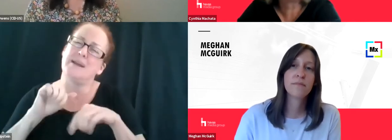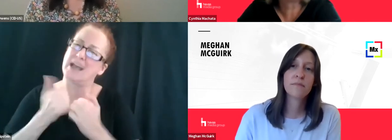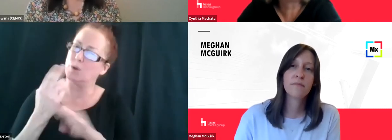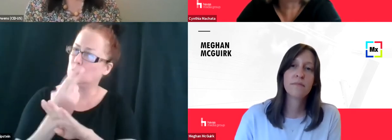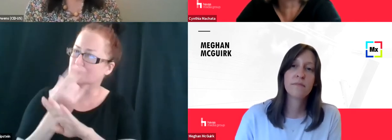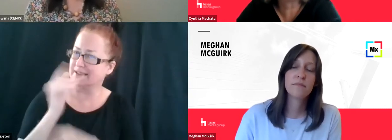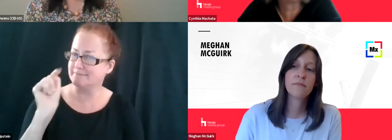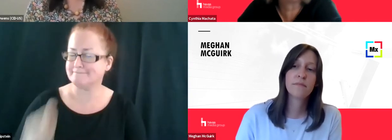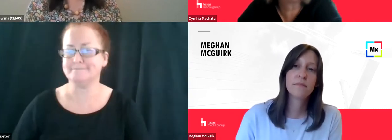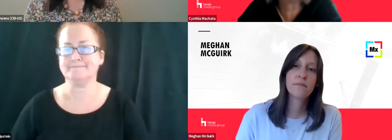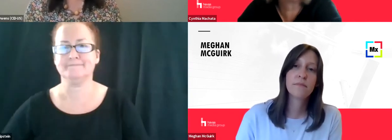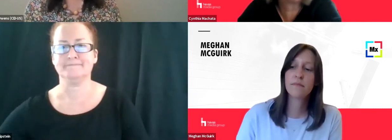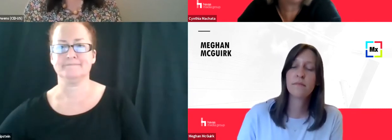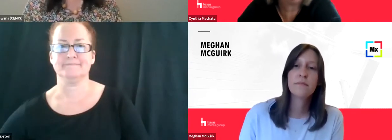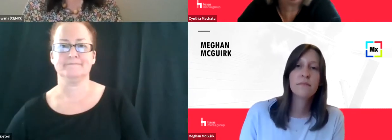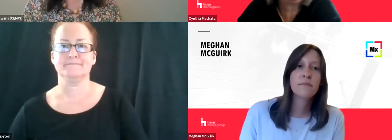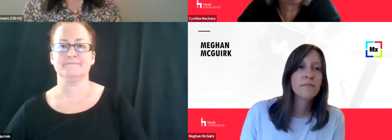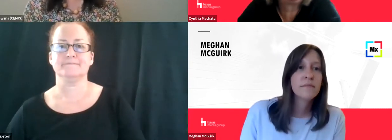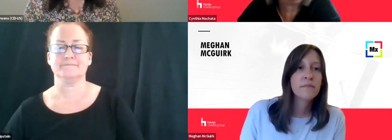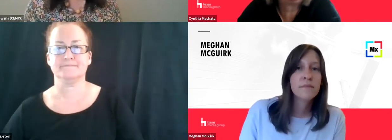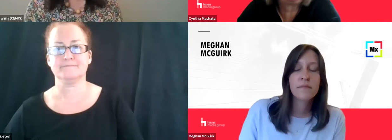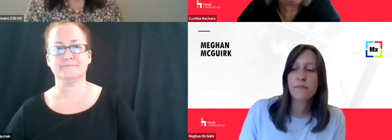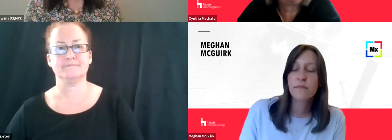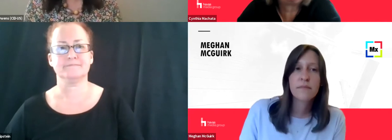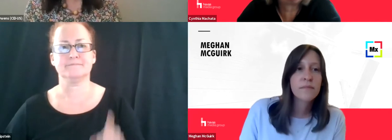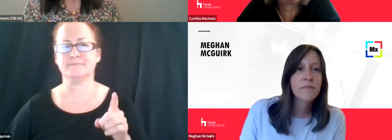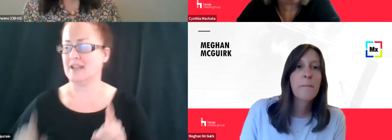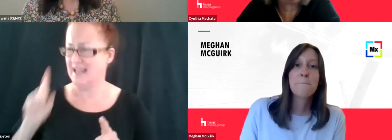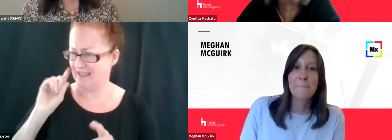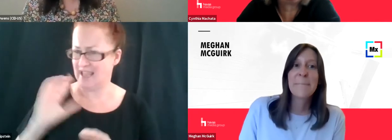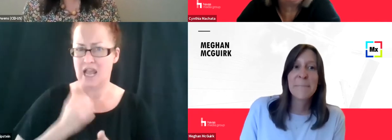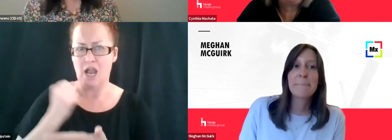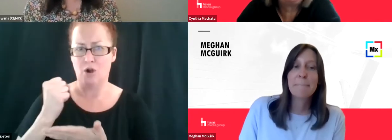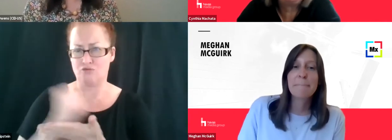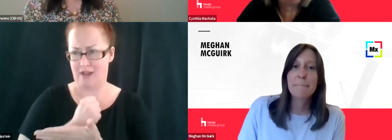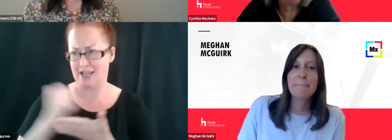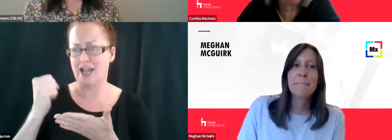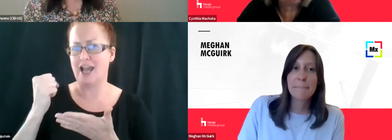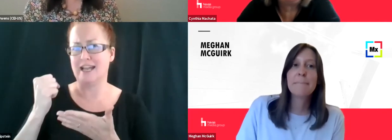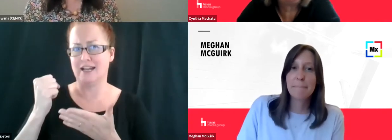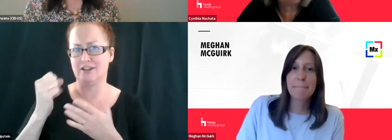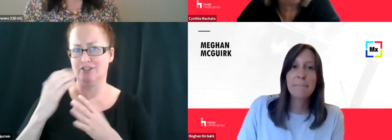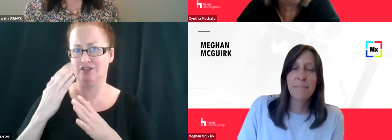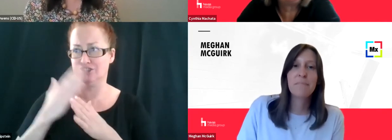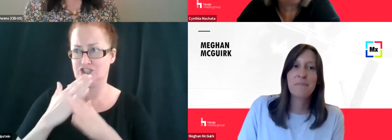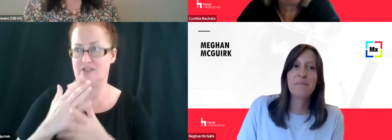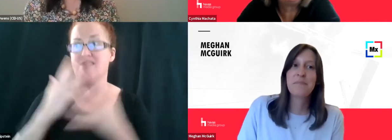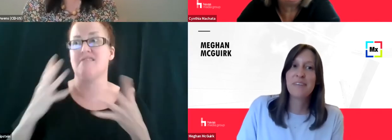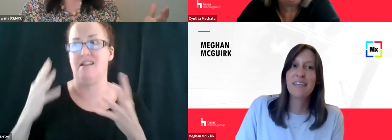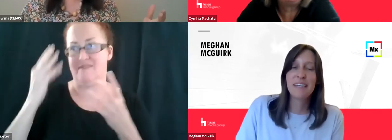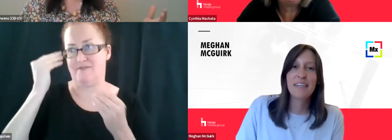That's interesting. Yeah. I think our credit cards do probably give a out more about us than,